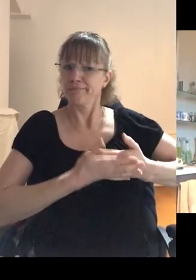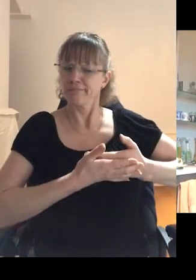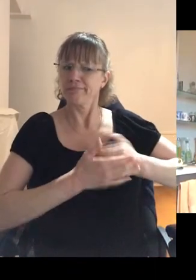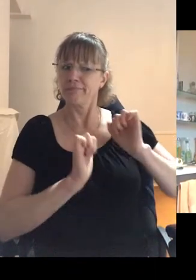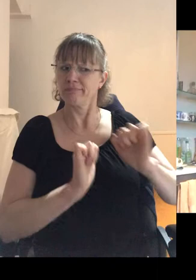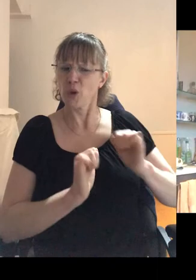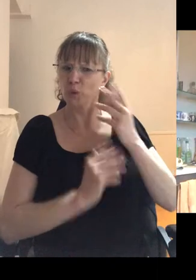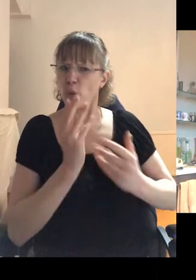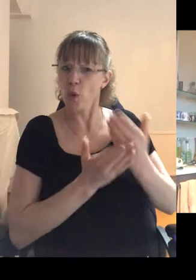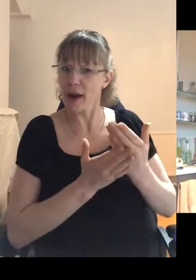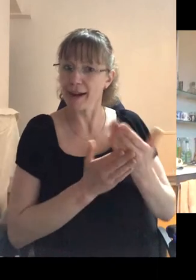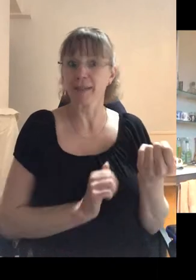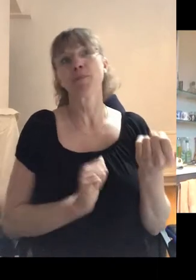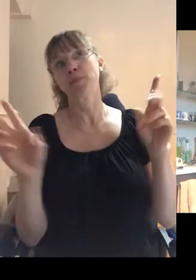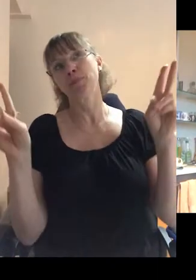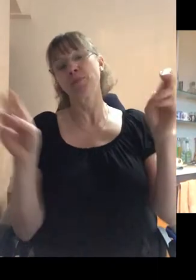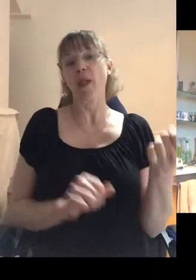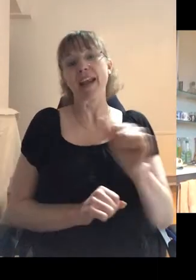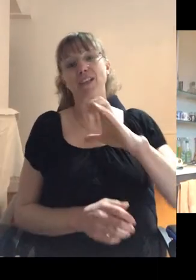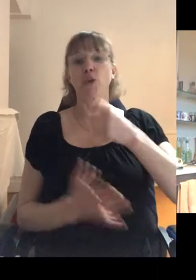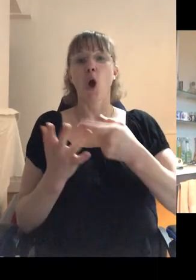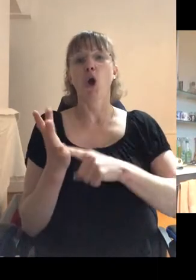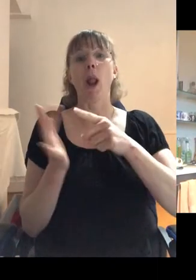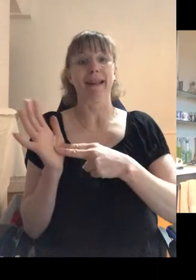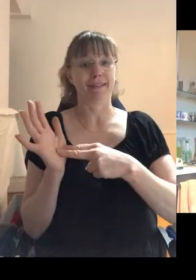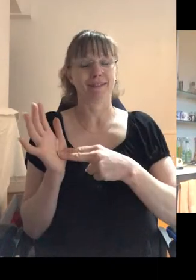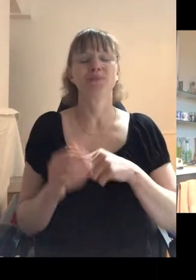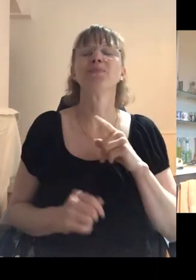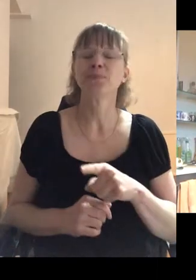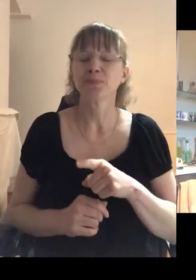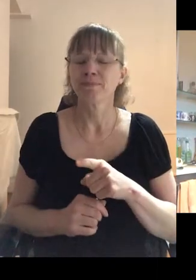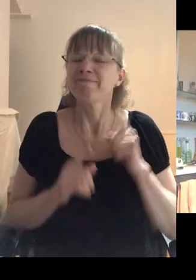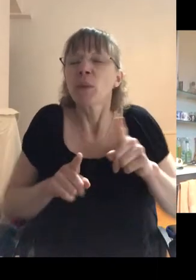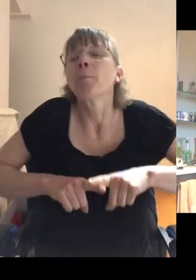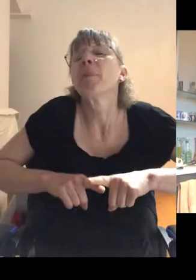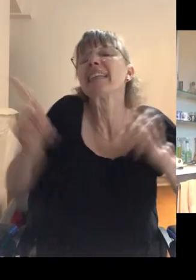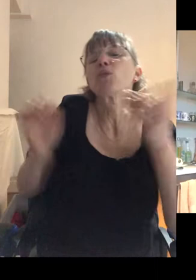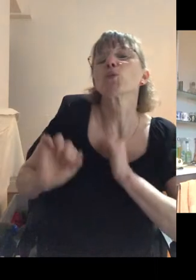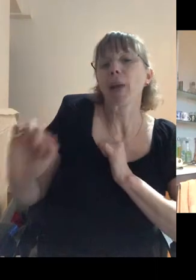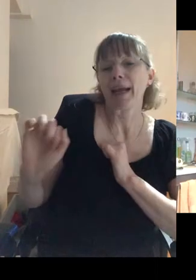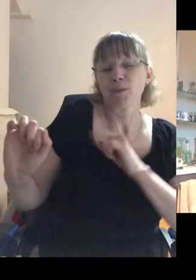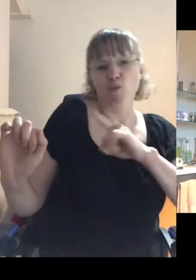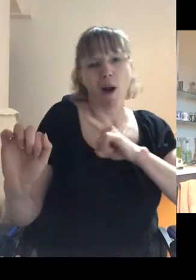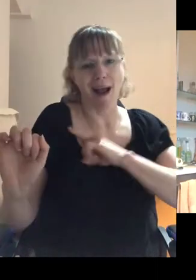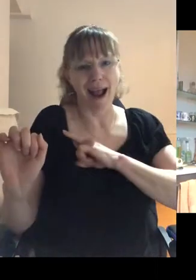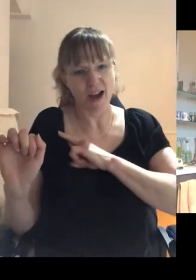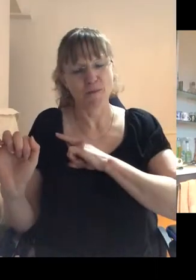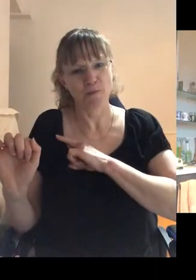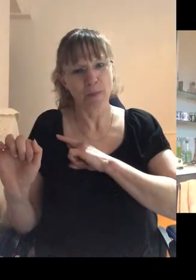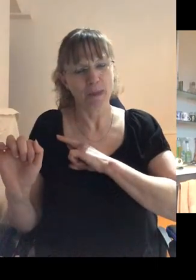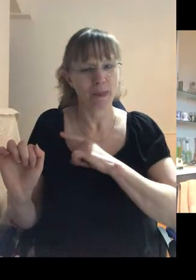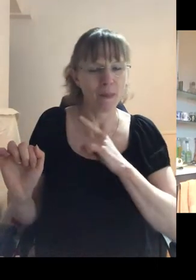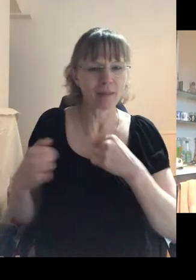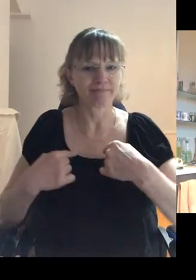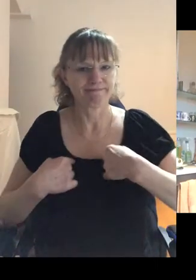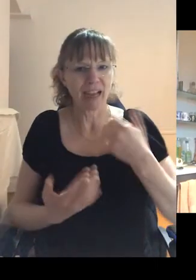as the next Colin, as it were. Well, the evolution was a slightly different to Collins because I was, I was, uh, um,